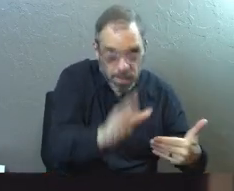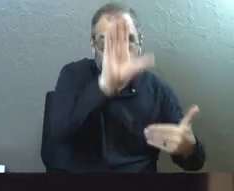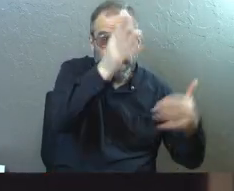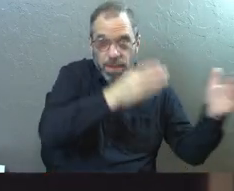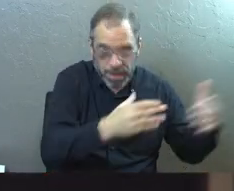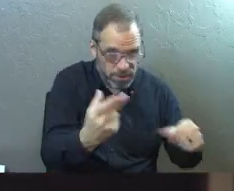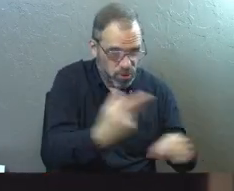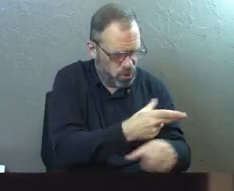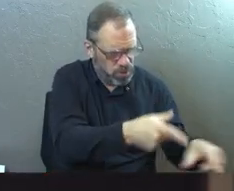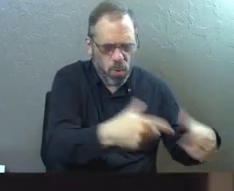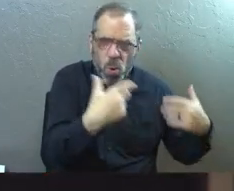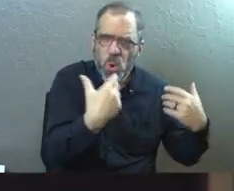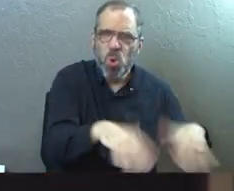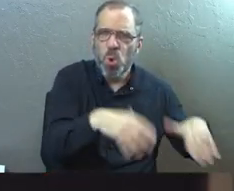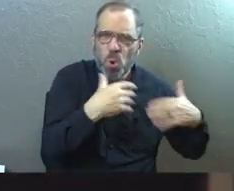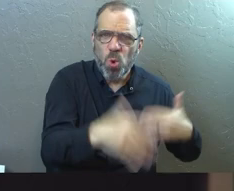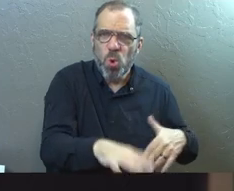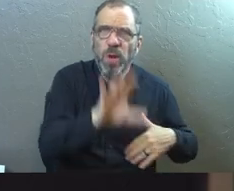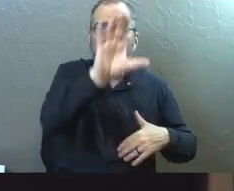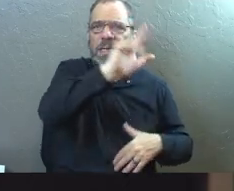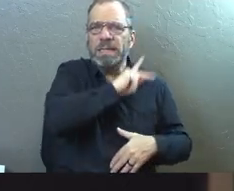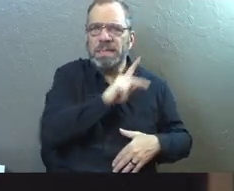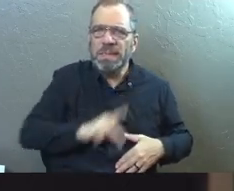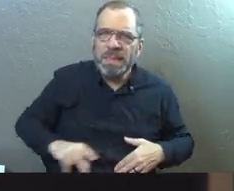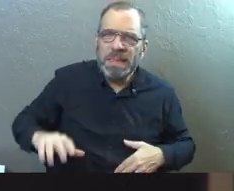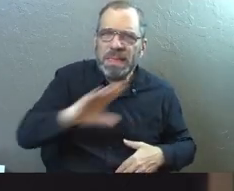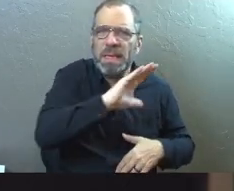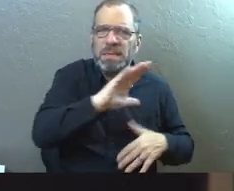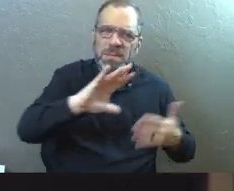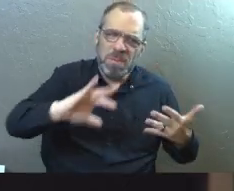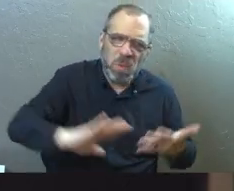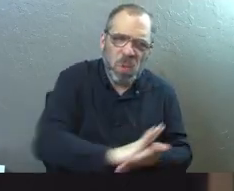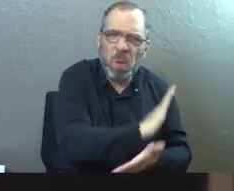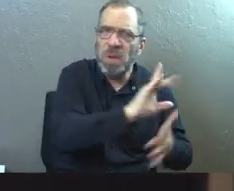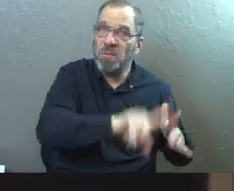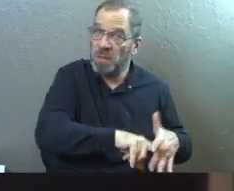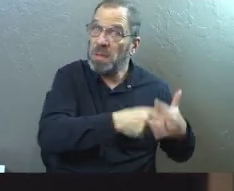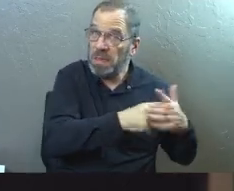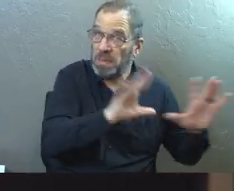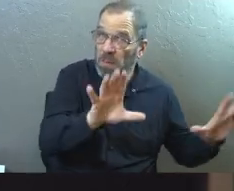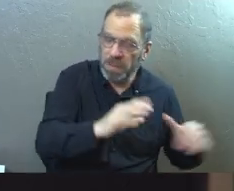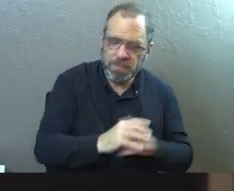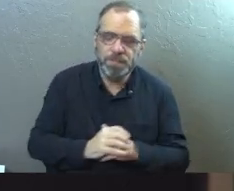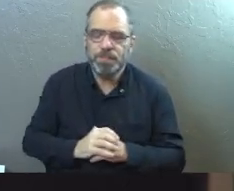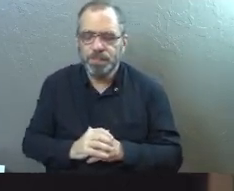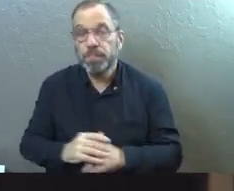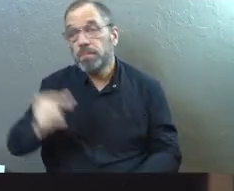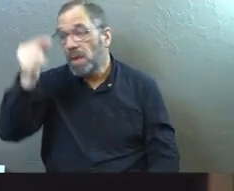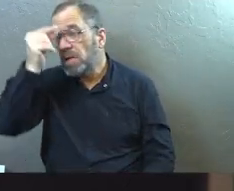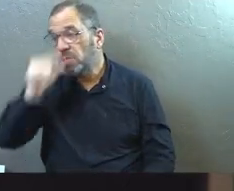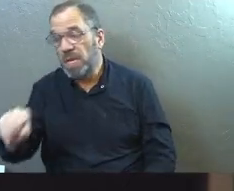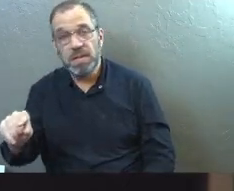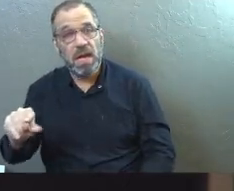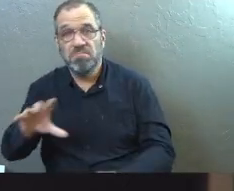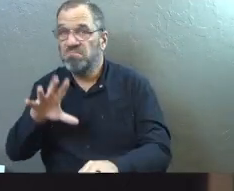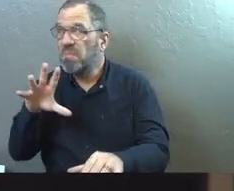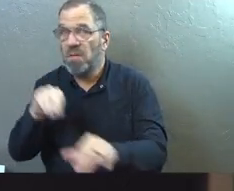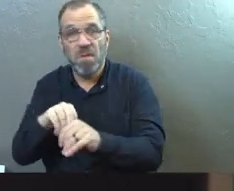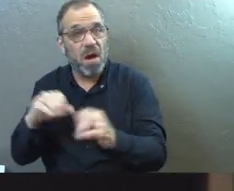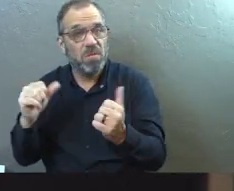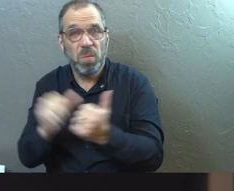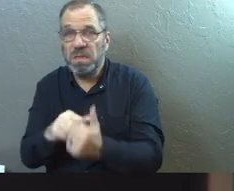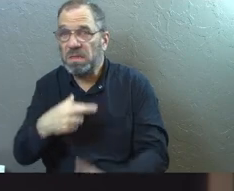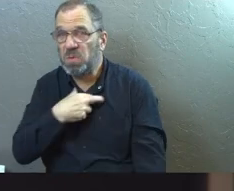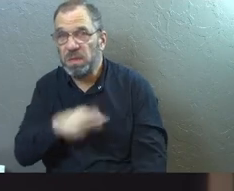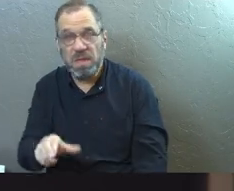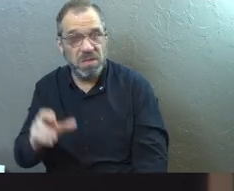plan. He was going to use them in mighty ways to bring about his kingdom and his glory and all of that from the very beginning, right? The Gentiles were not people who were involved with this